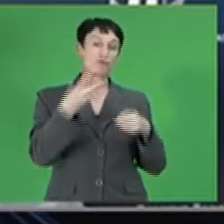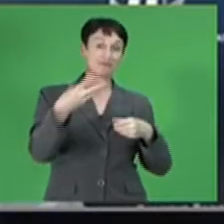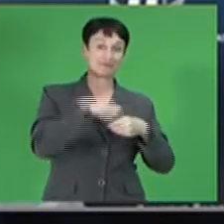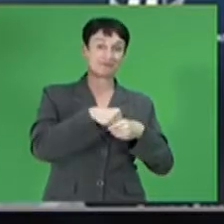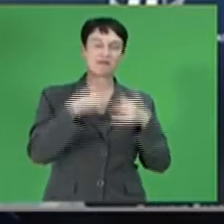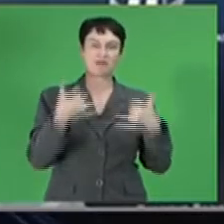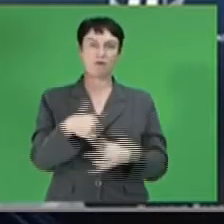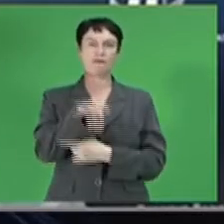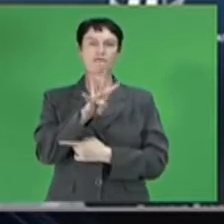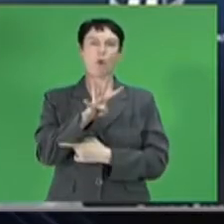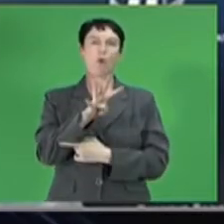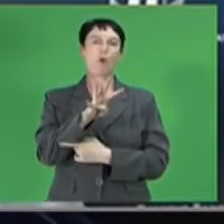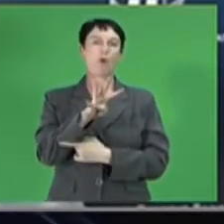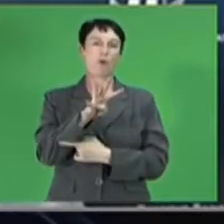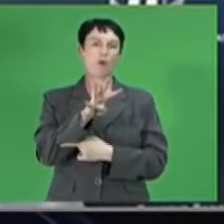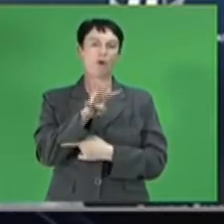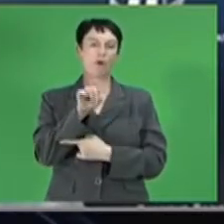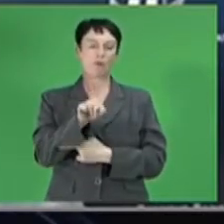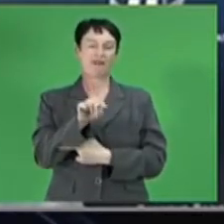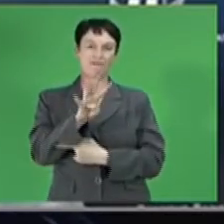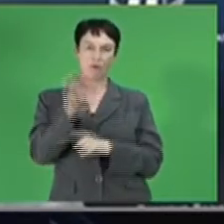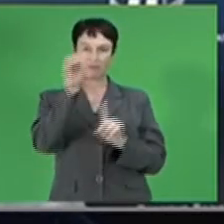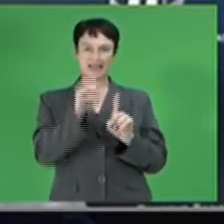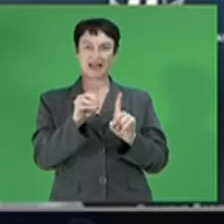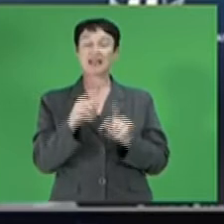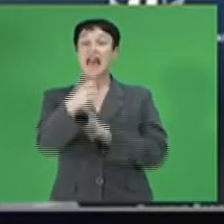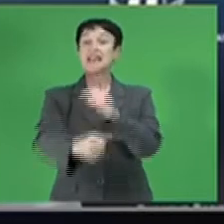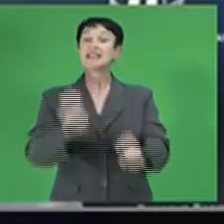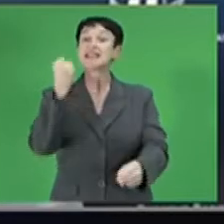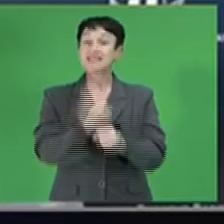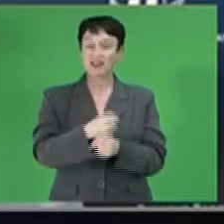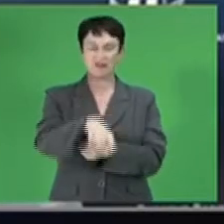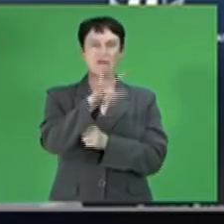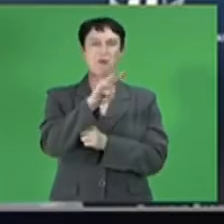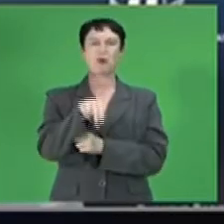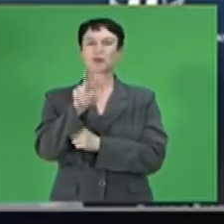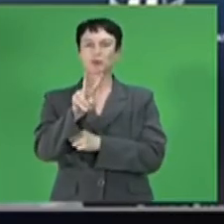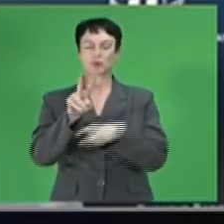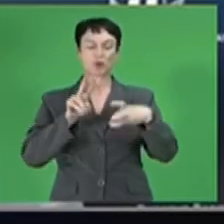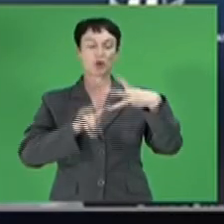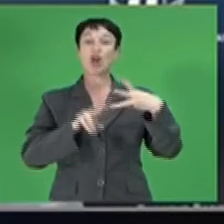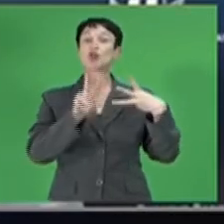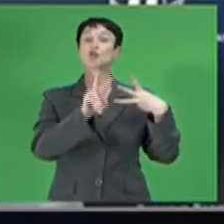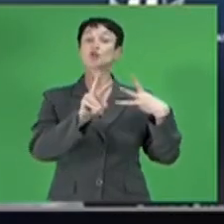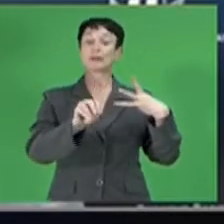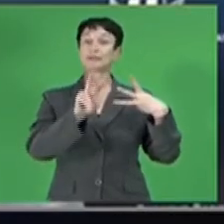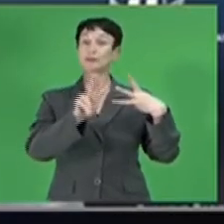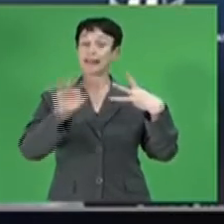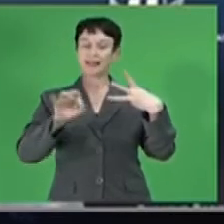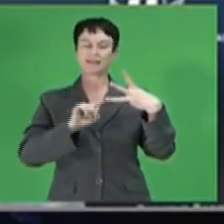unchanged at 4.2% in 2022, and 4.5% and in 2023.